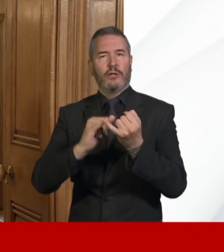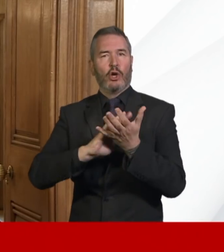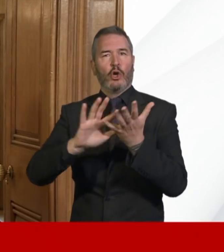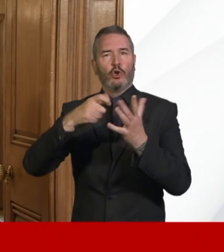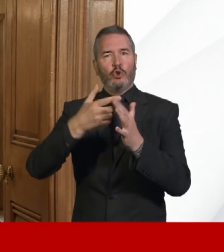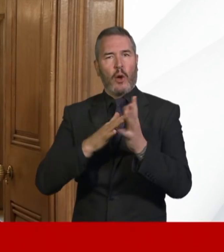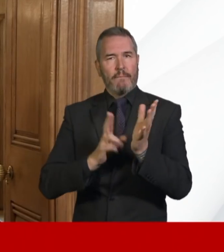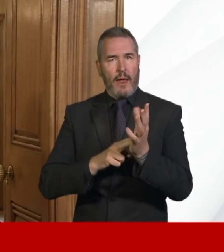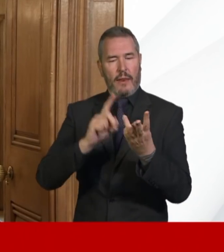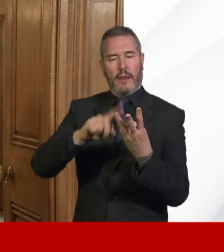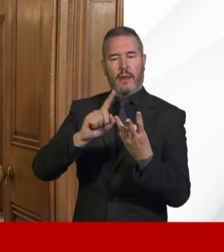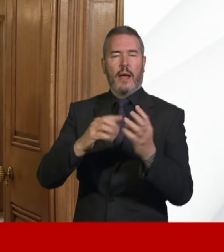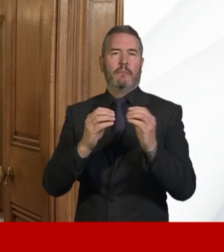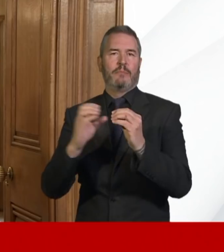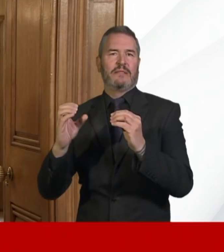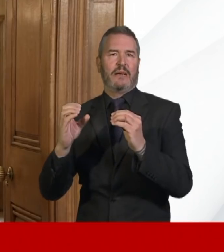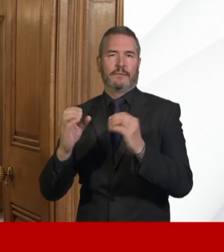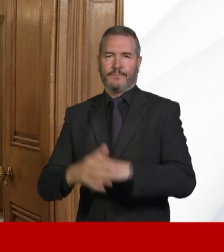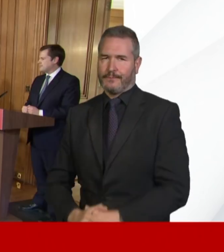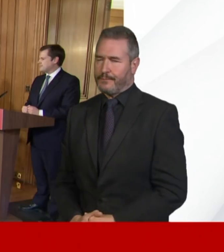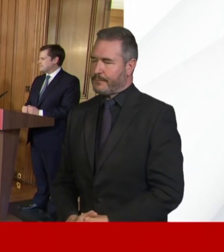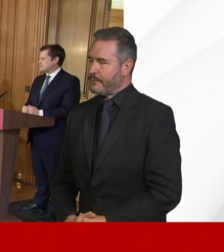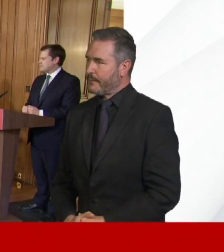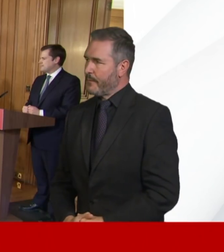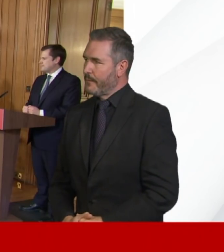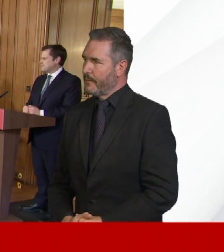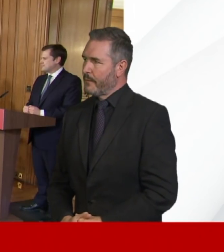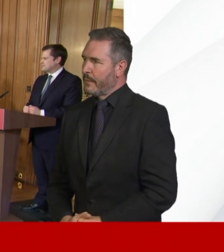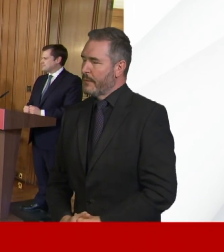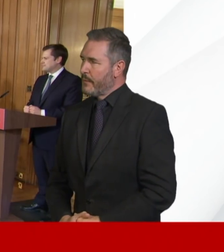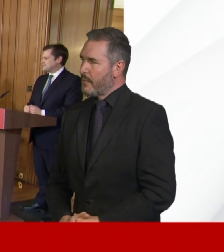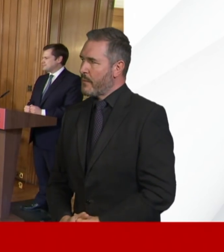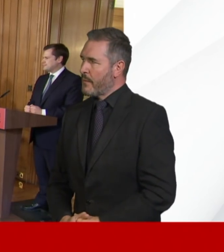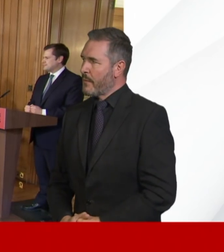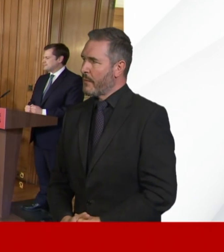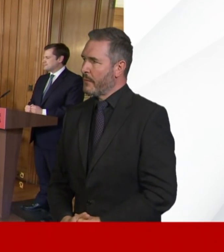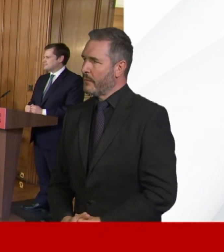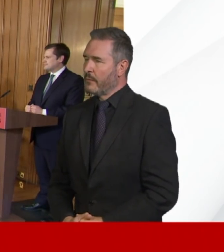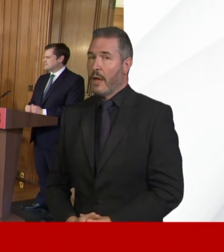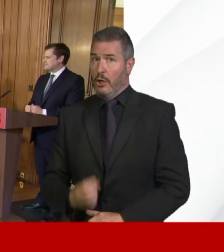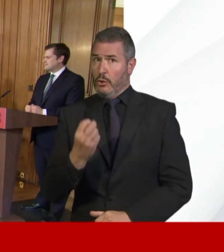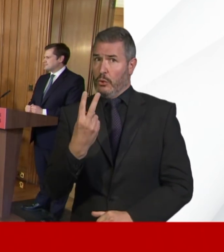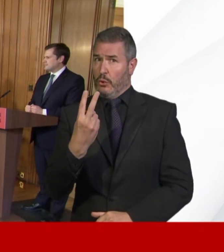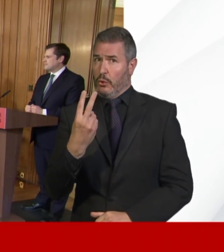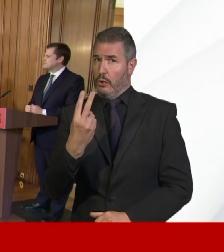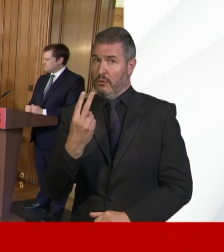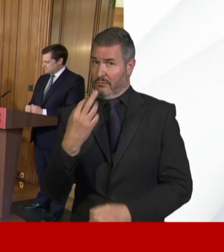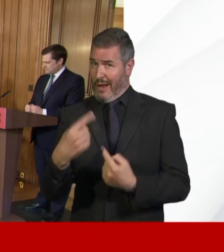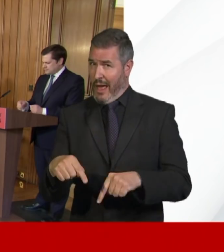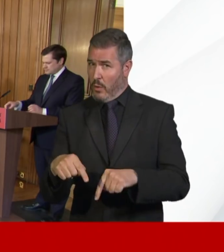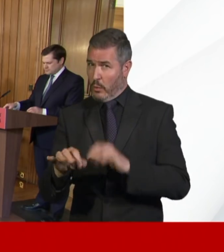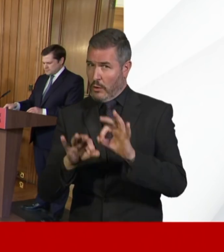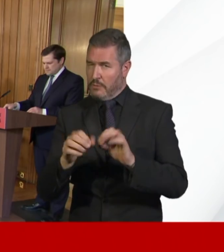who's from the BBC. David, good afternoon. Thank you very much indeed. Two questions, if I may. First, Mr